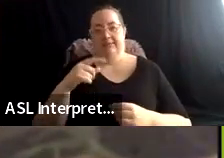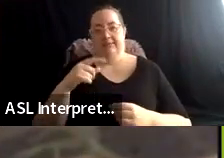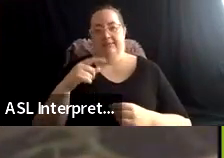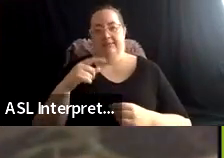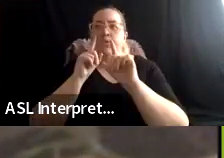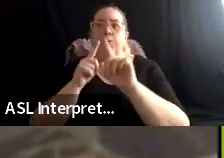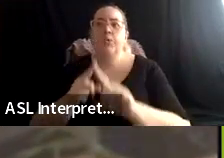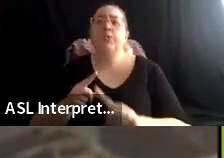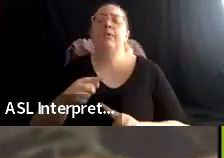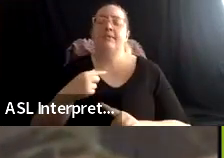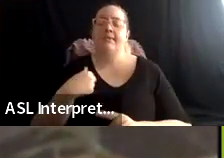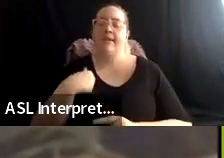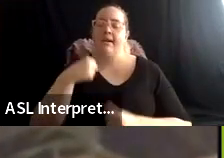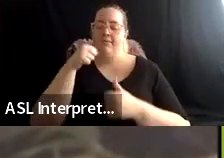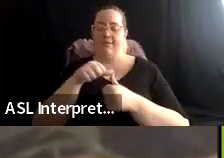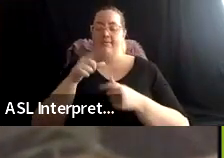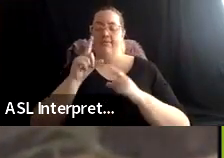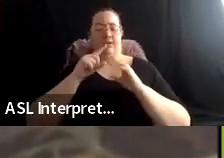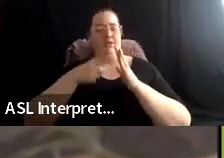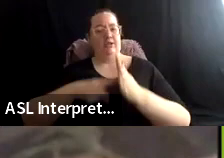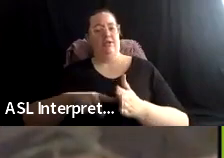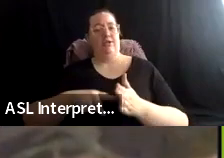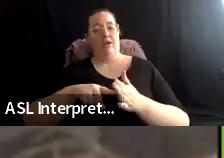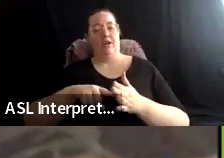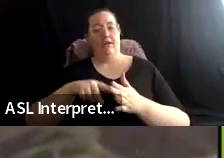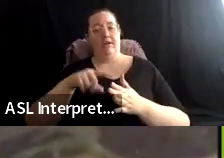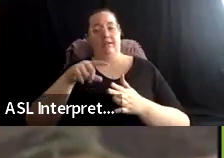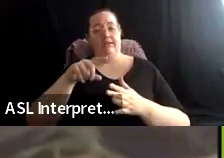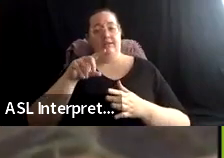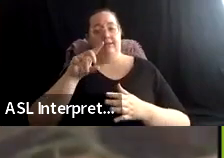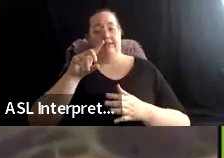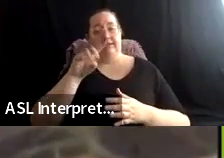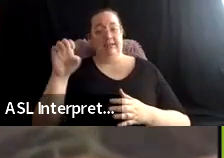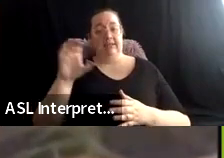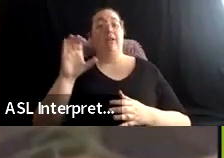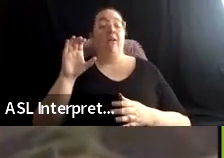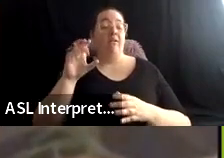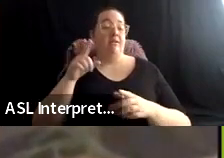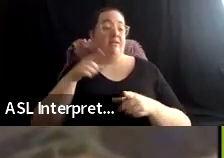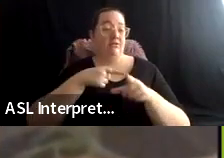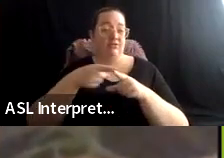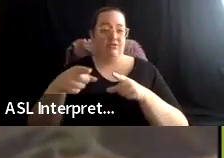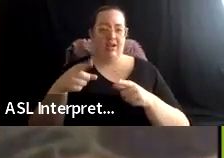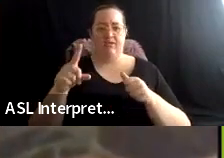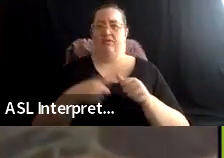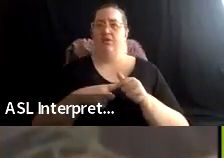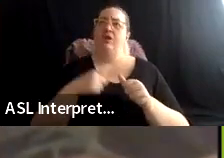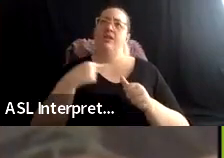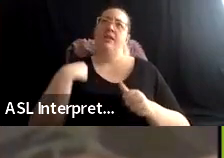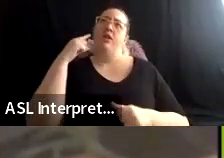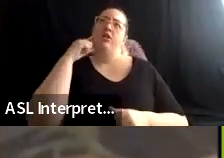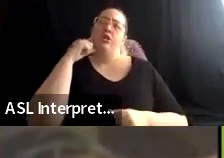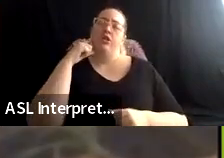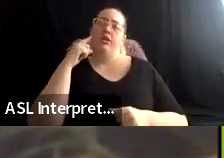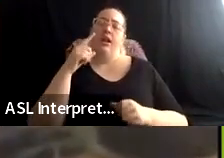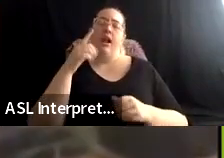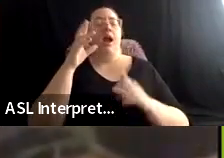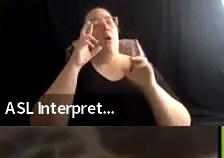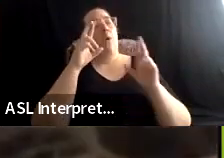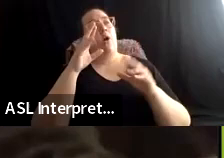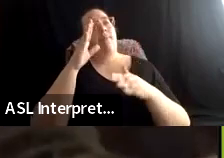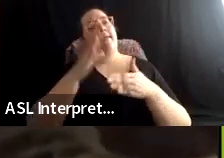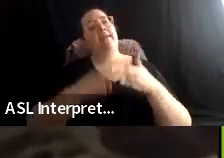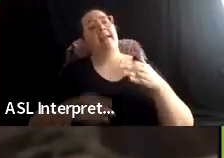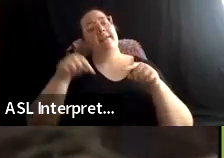decolonization track. I think the first, the first session that we had, I said something like, I hope that at the end of this, we all get to a place where we're